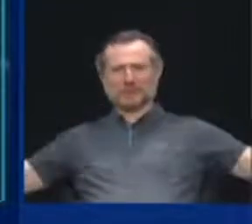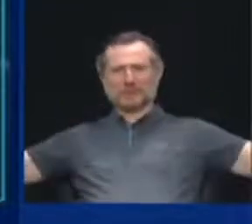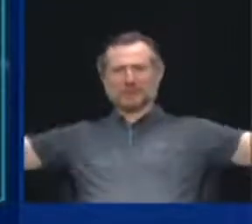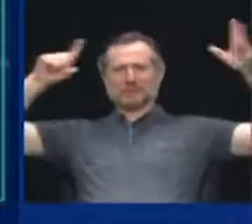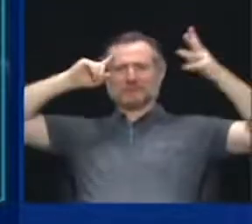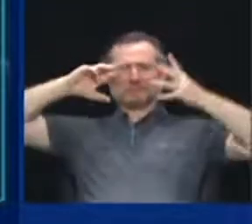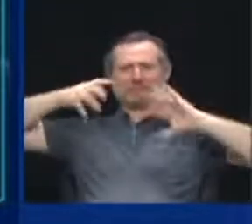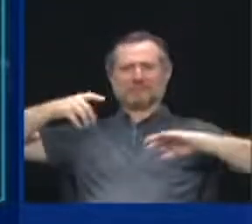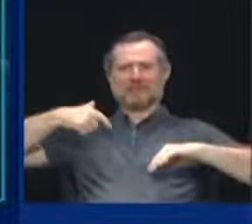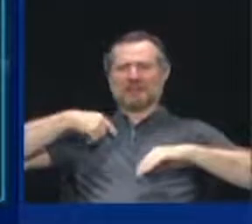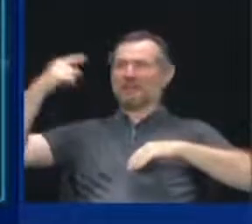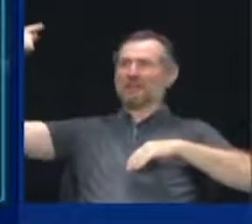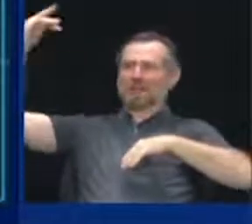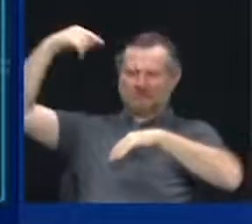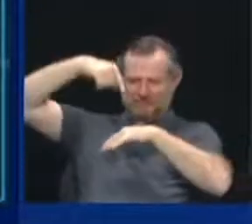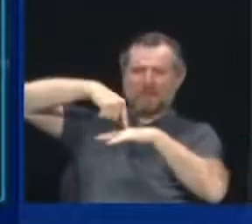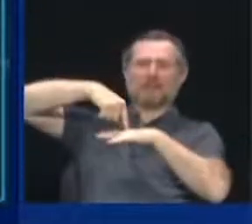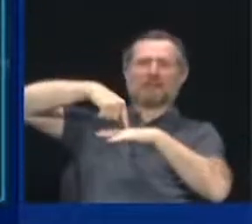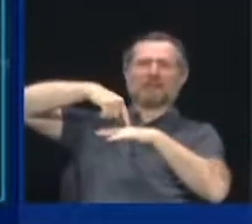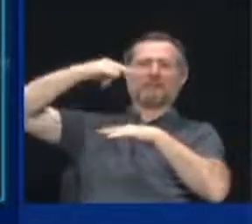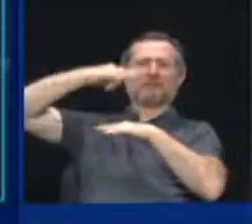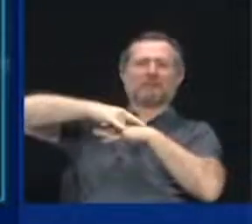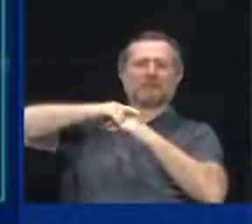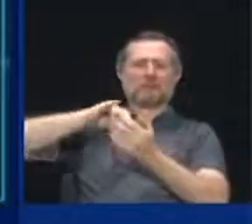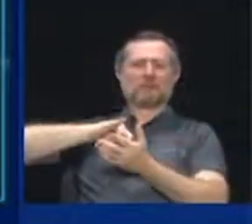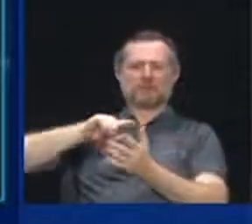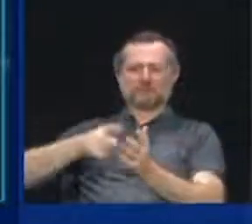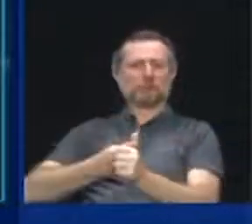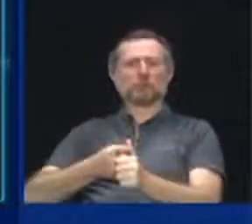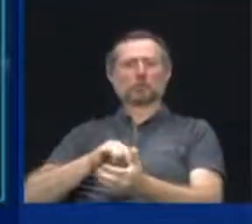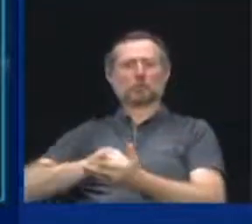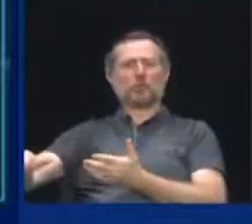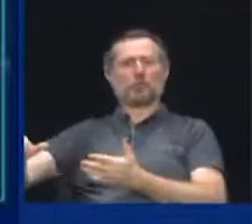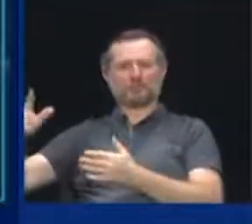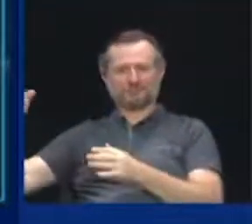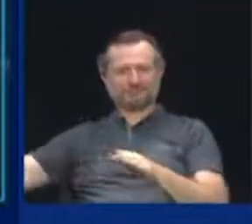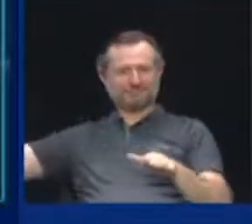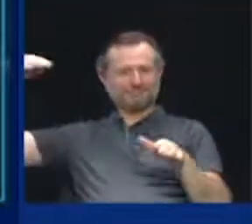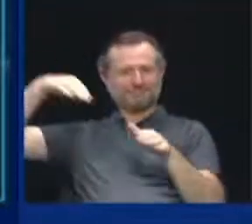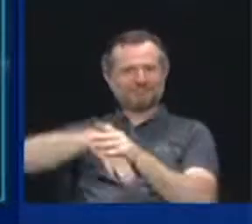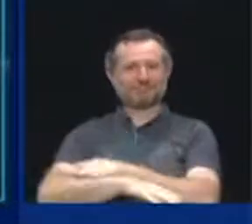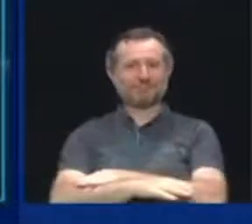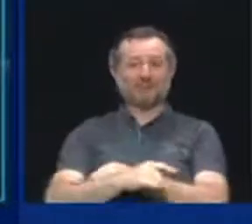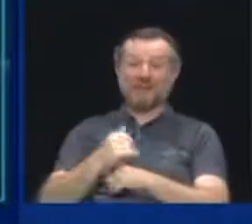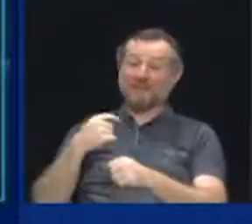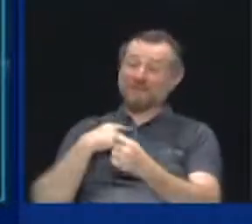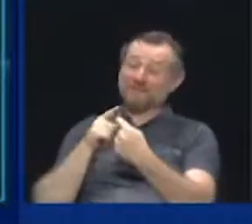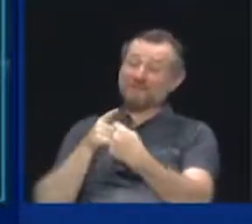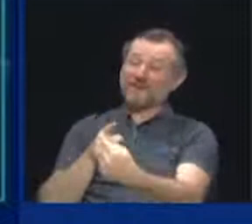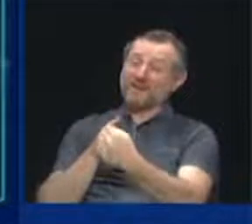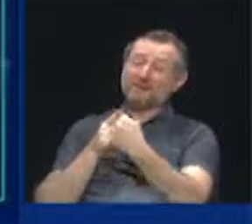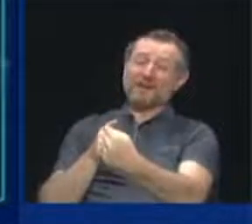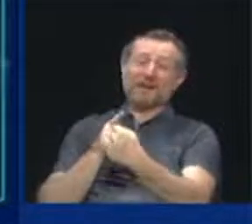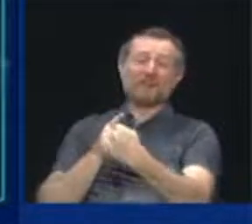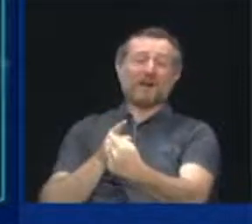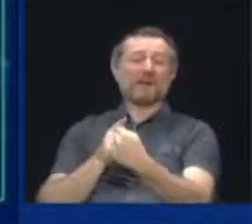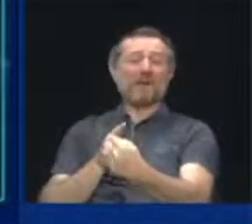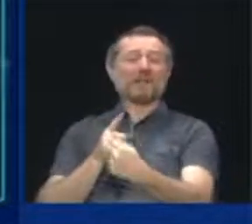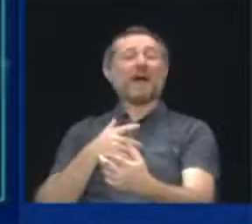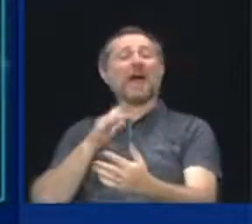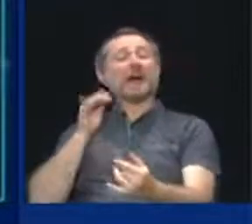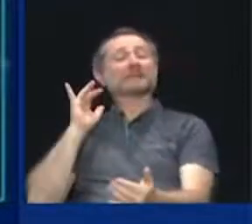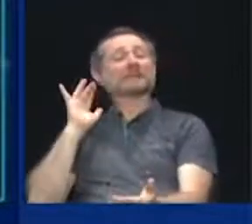came here first. And we had to fight back from that highest infection rate. And it was